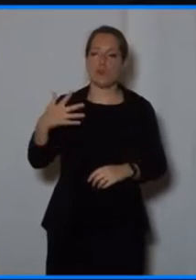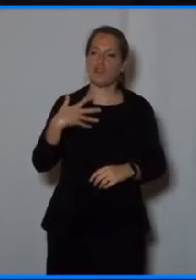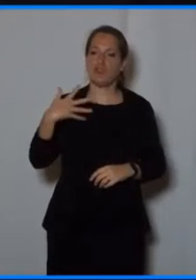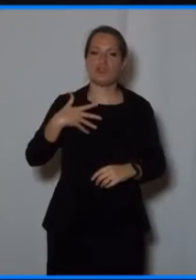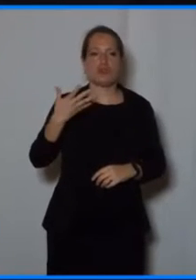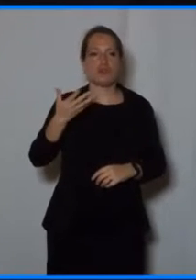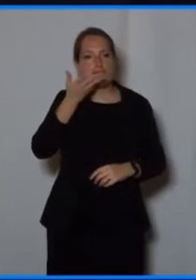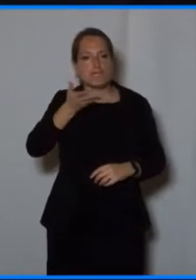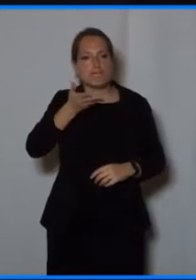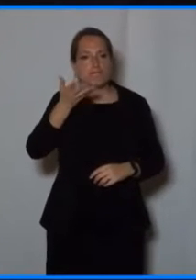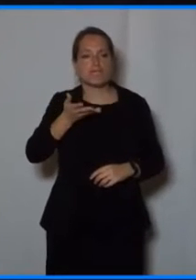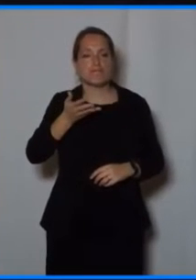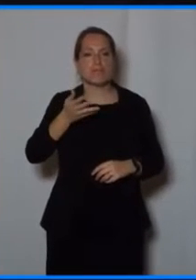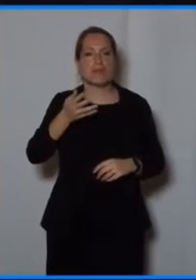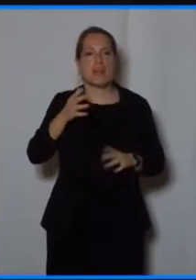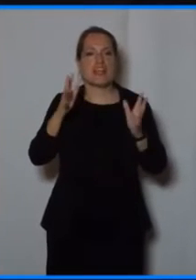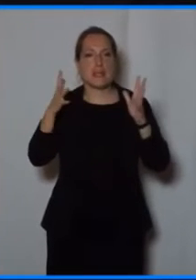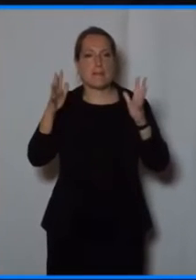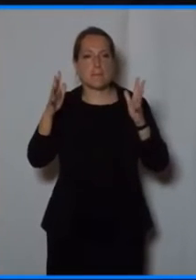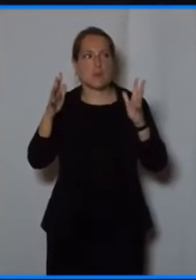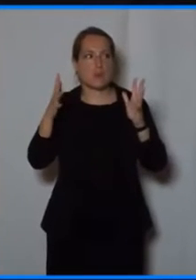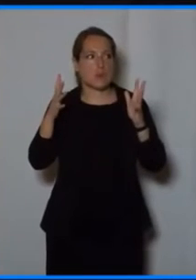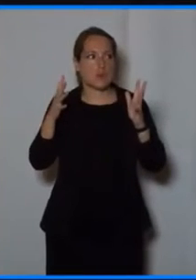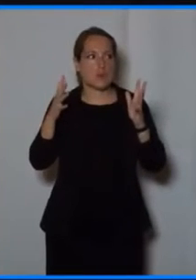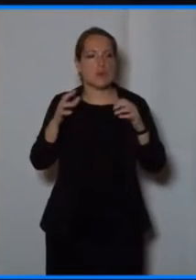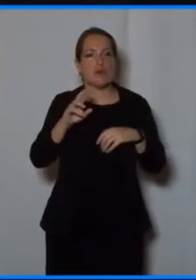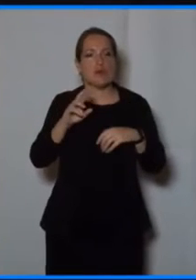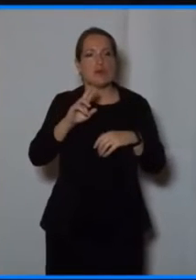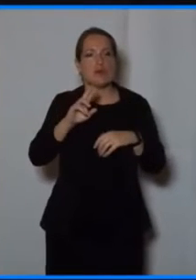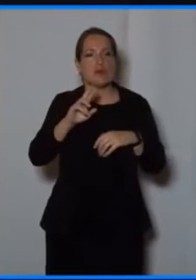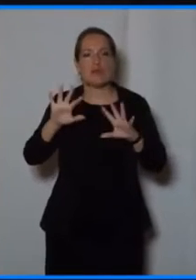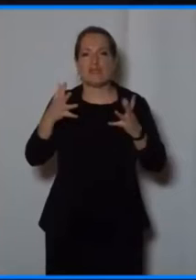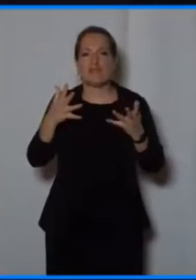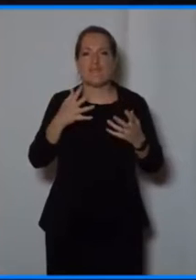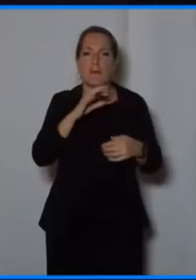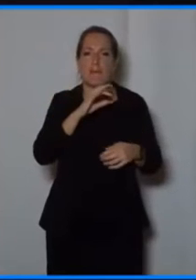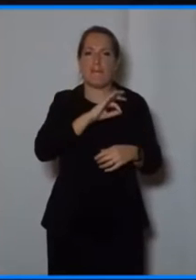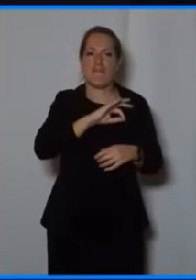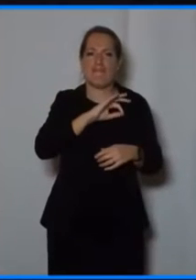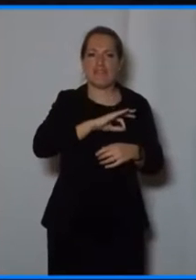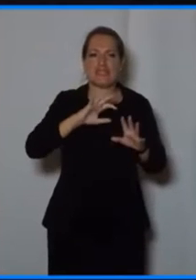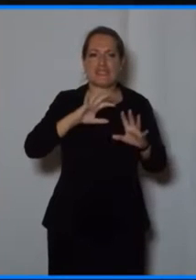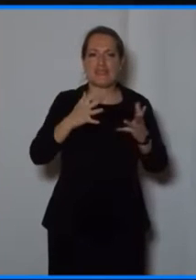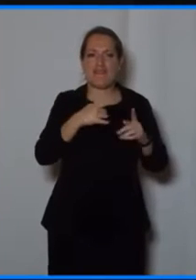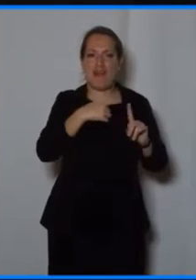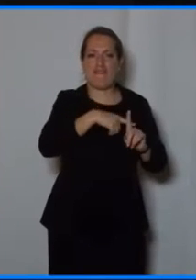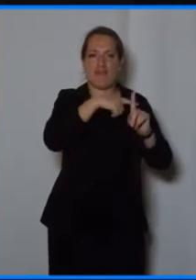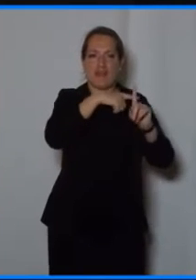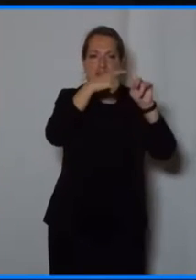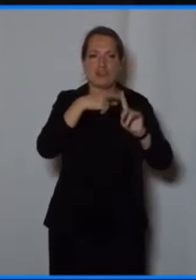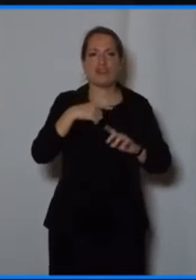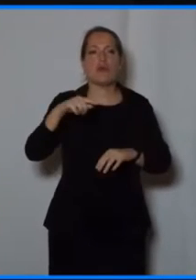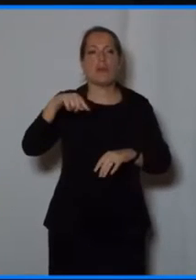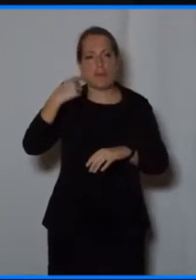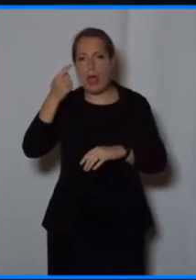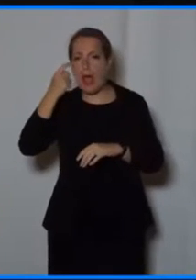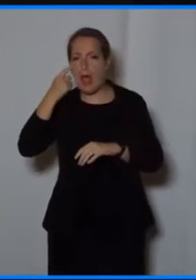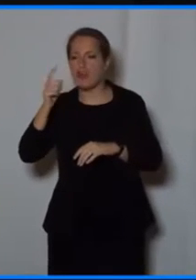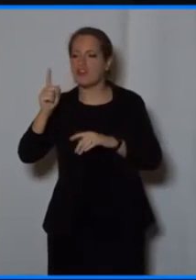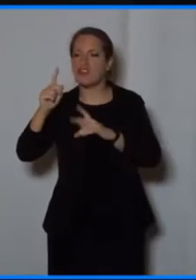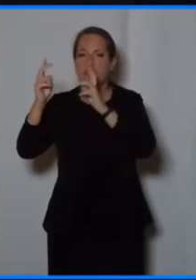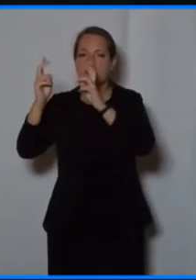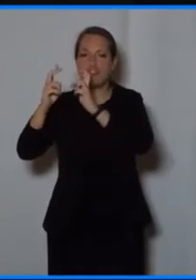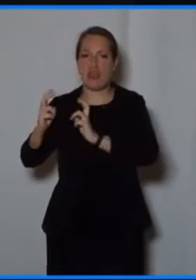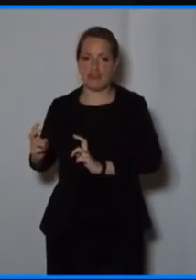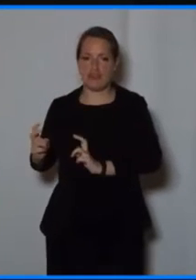the benefits to give us a bit of courage to raise to the challenge. And then we'll talk about the challenges. I told